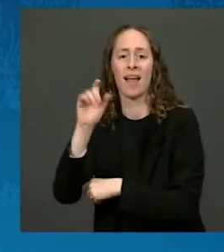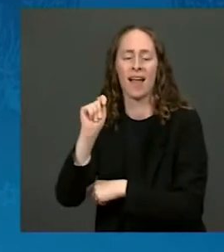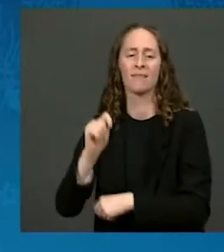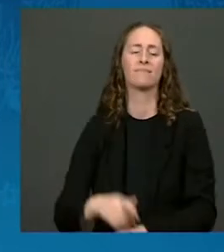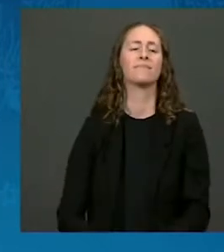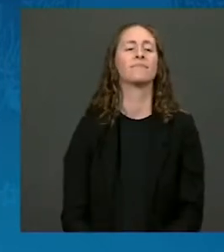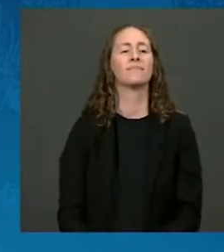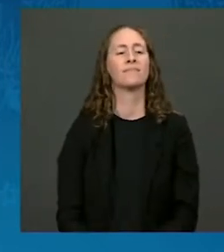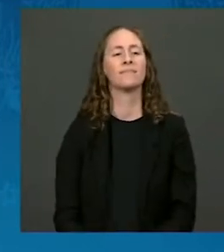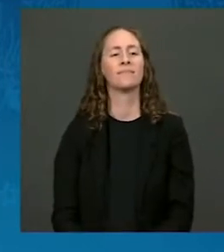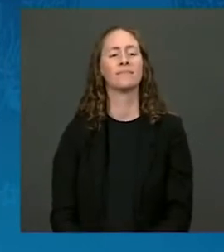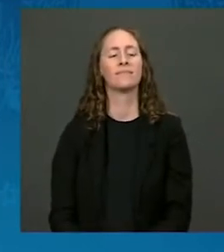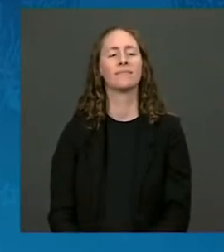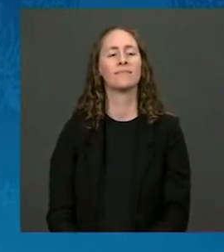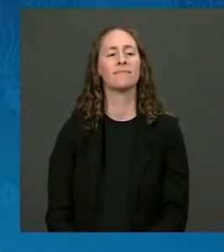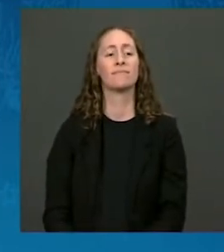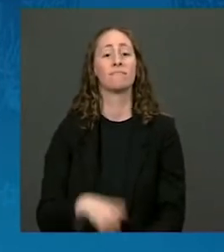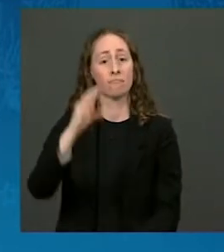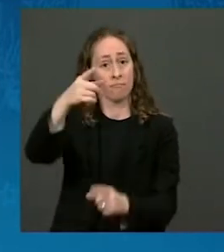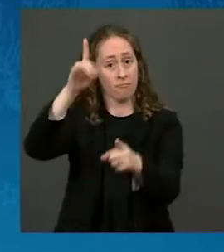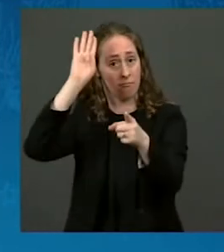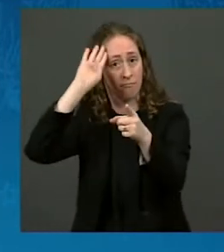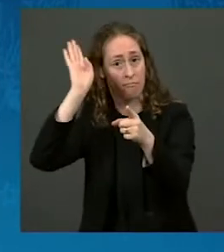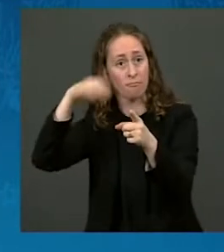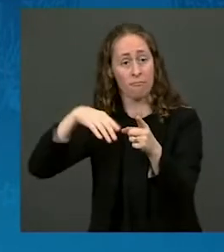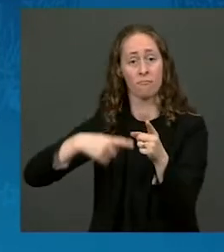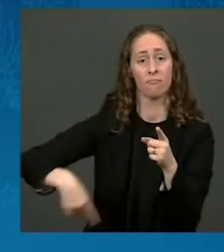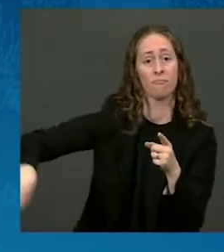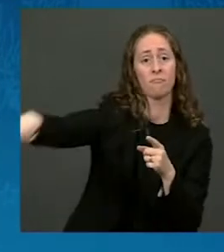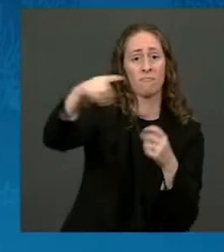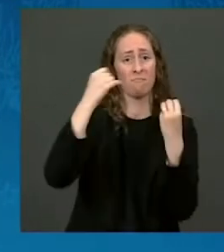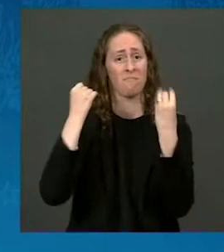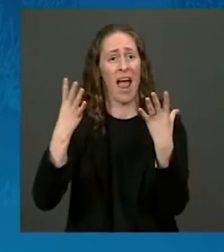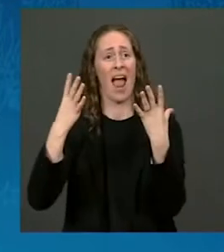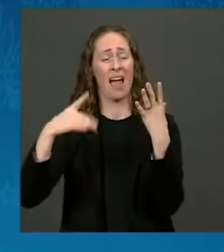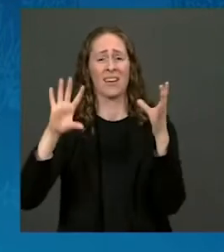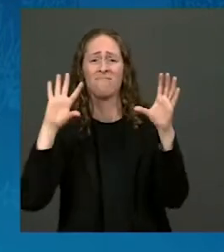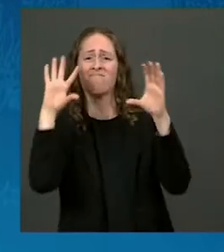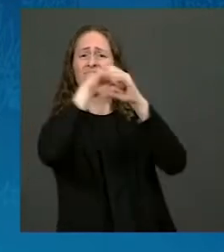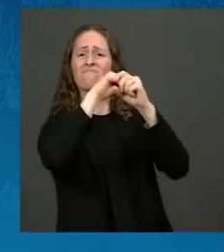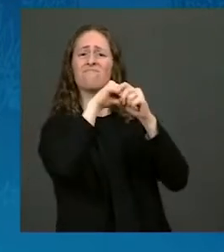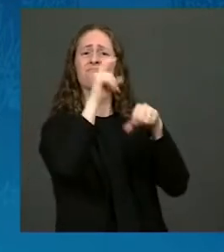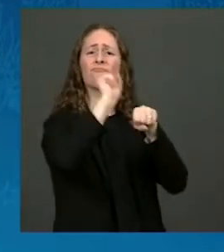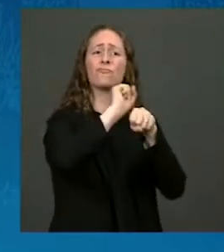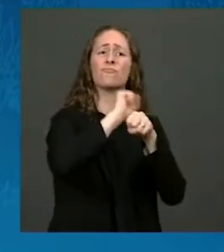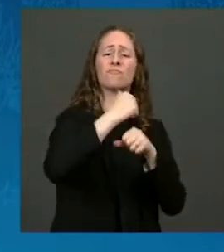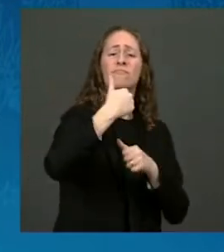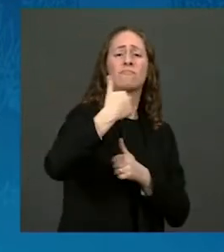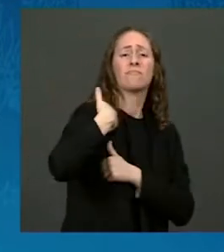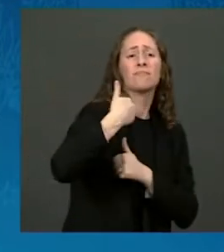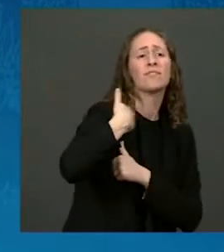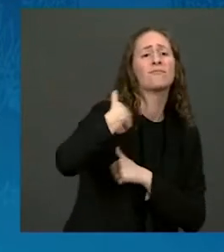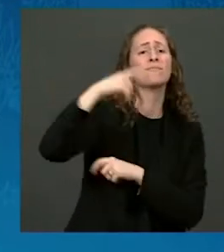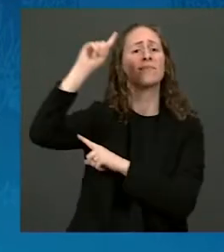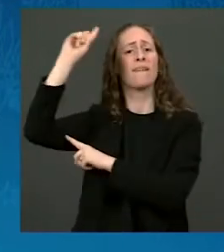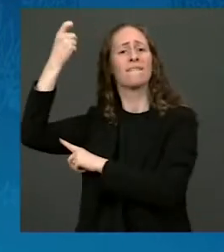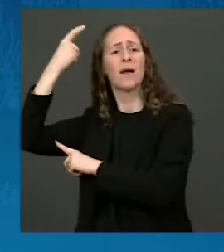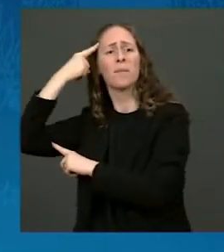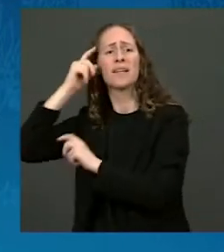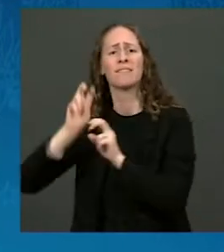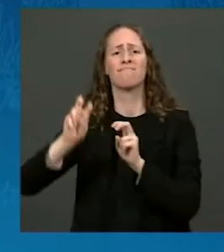that Native Americans serve at the highest levels of our nation's government, that Native